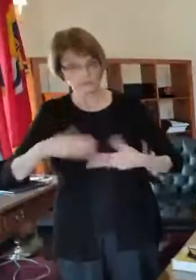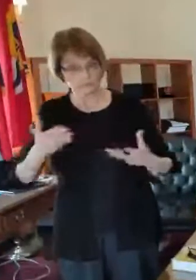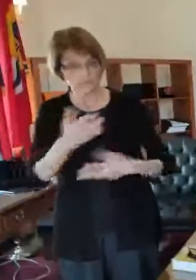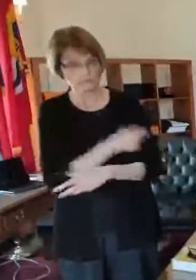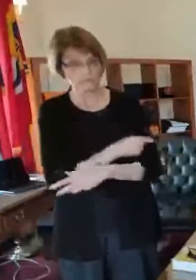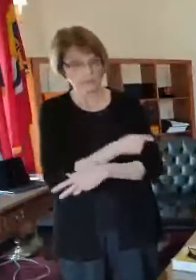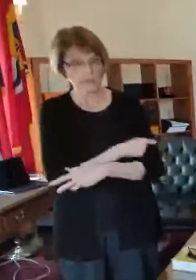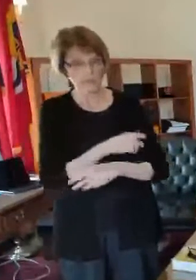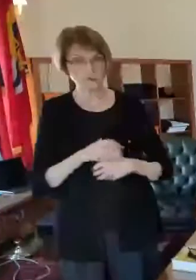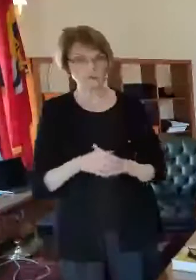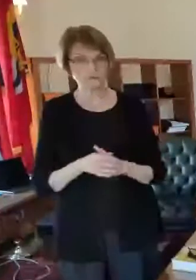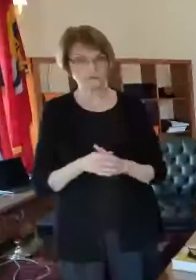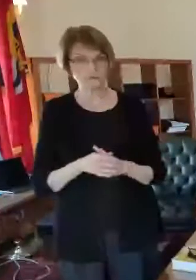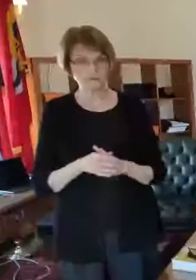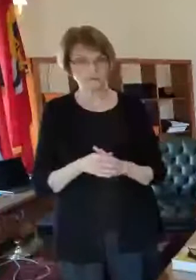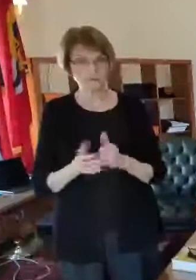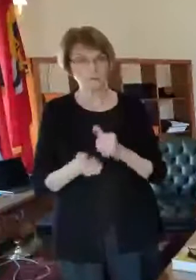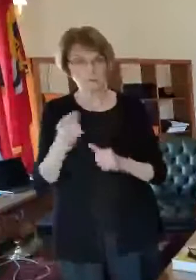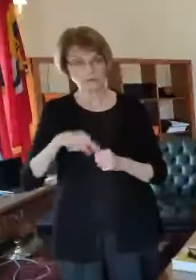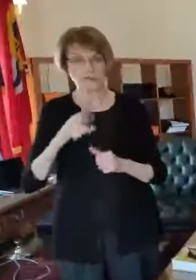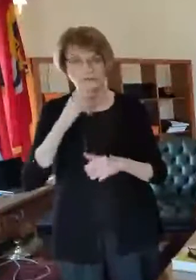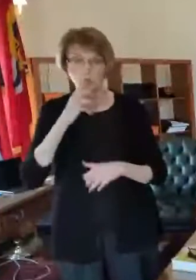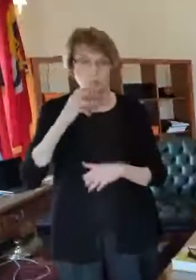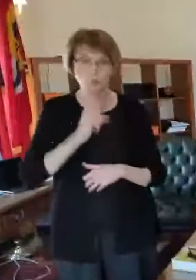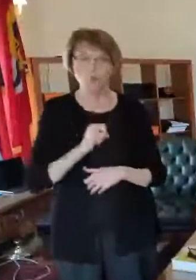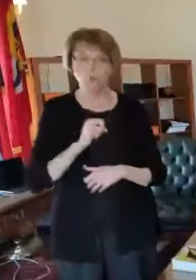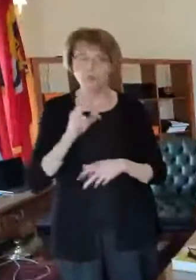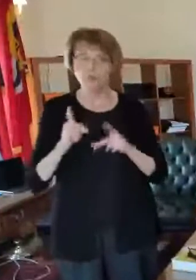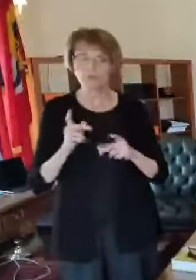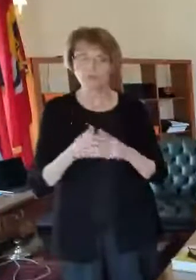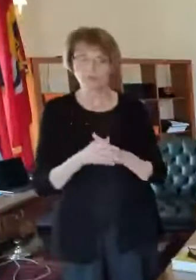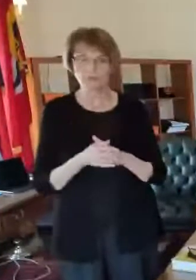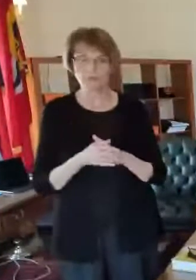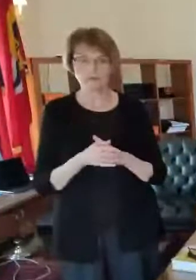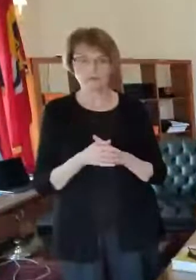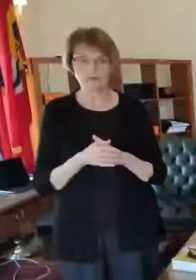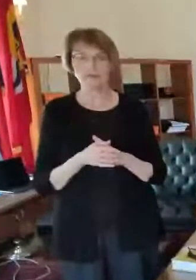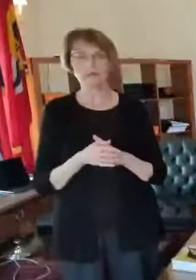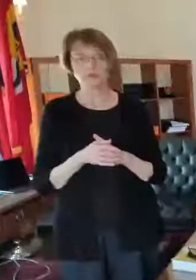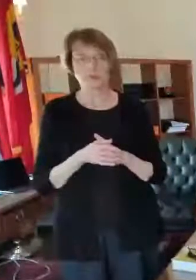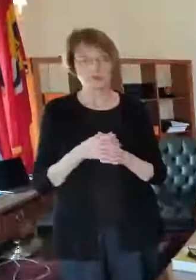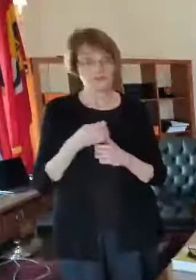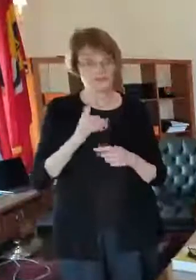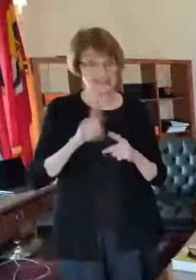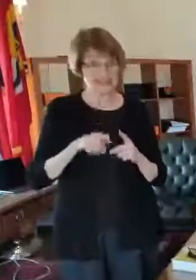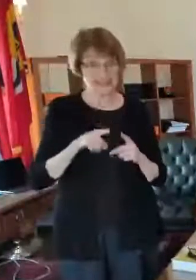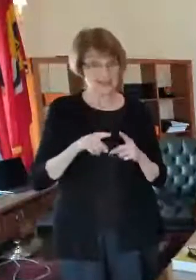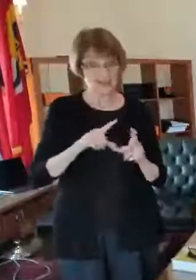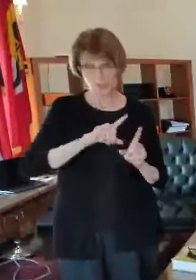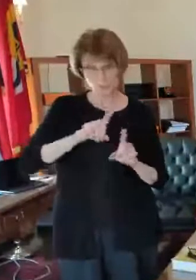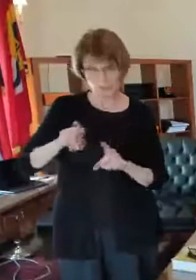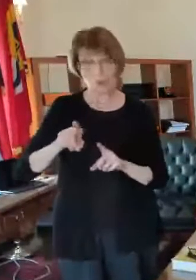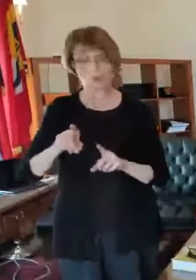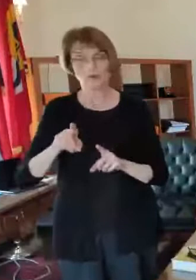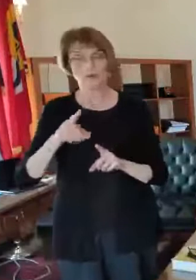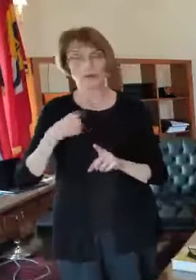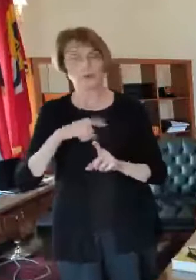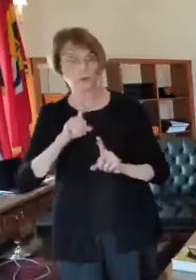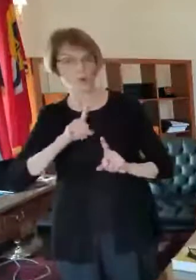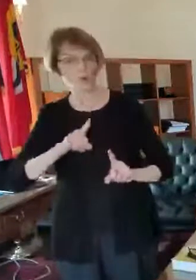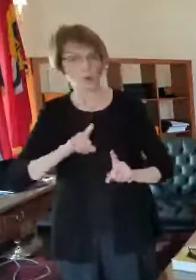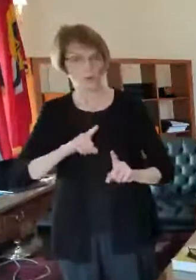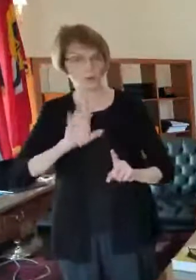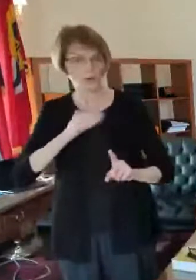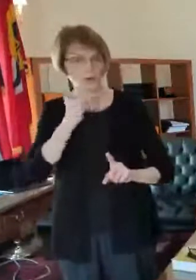are are are quite elderly and that we'll be able to go to them or to a place very close to them